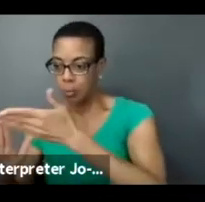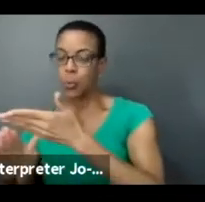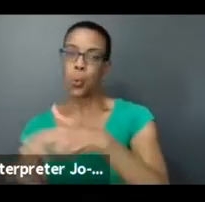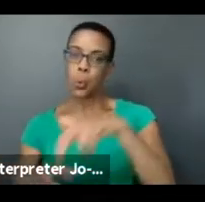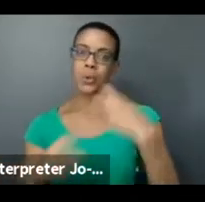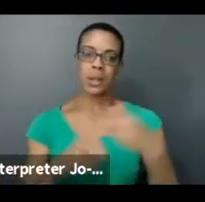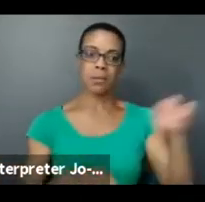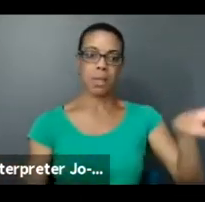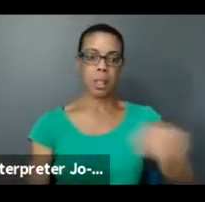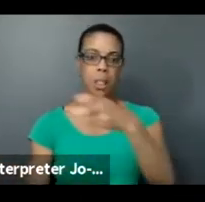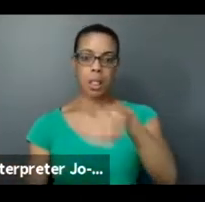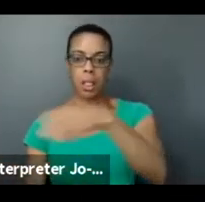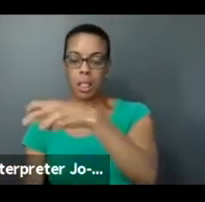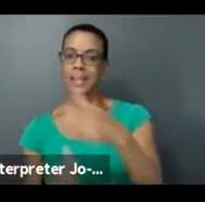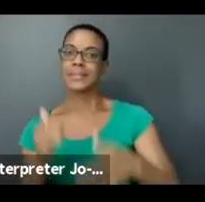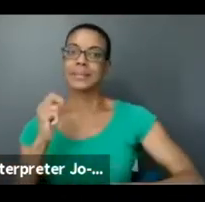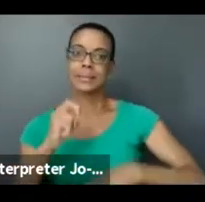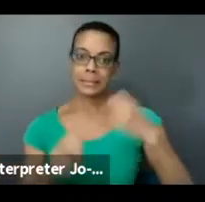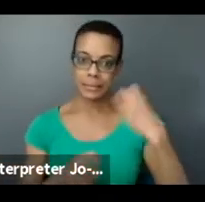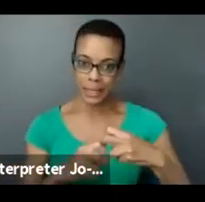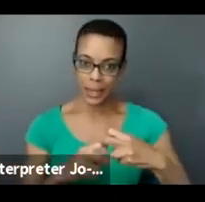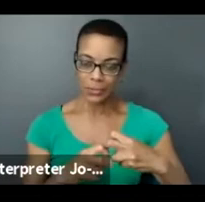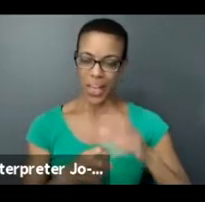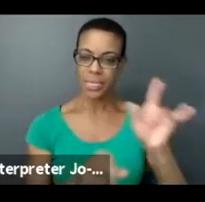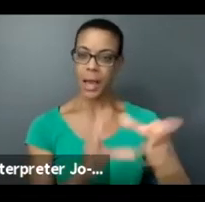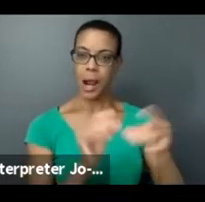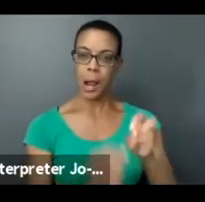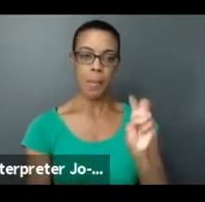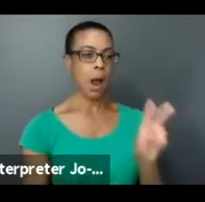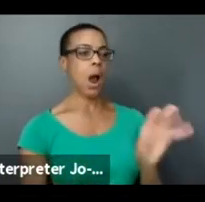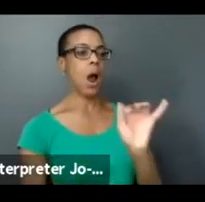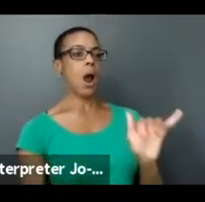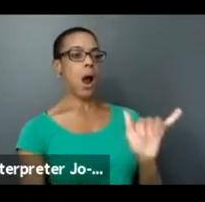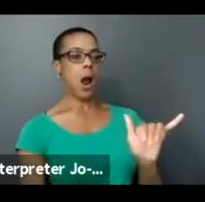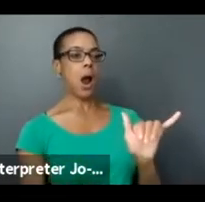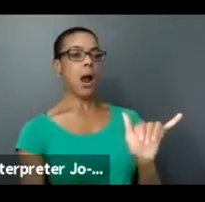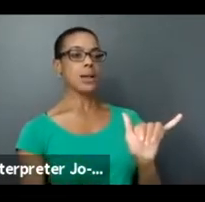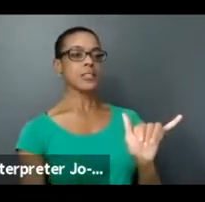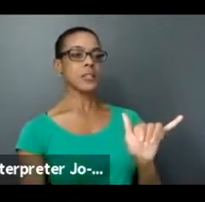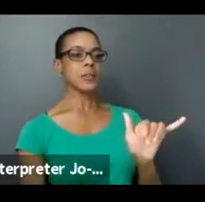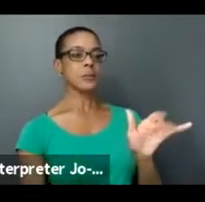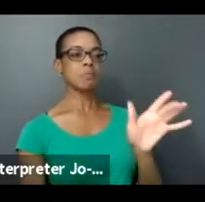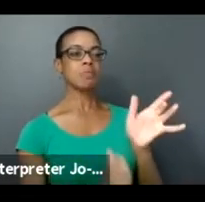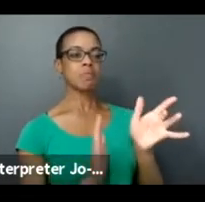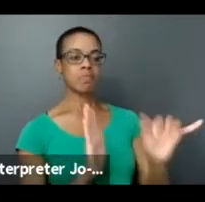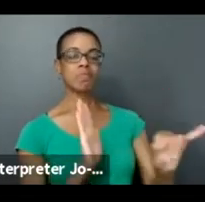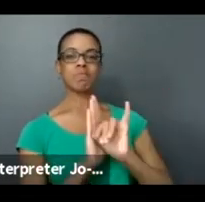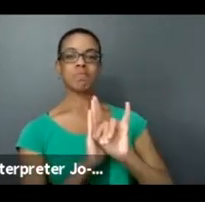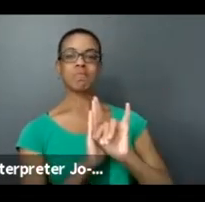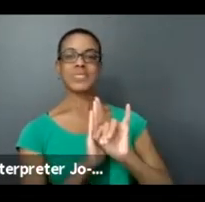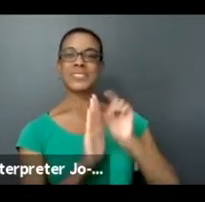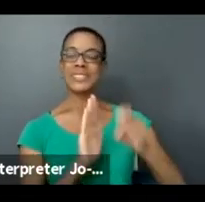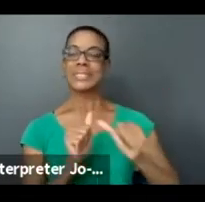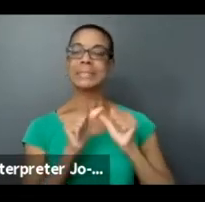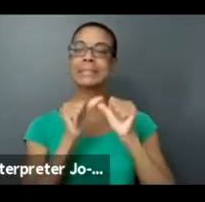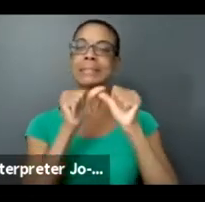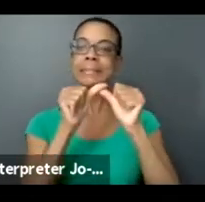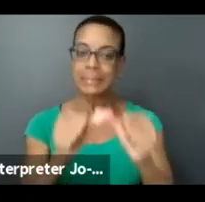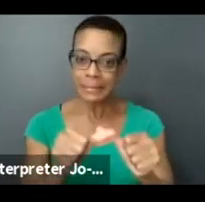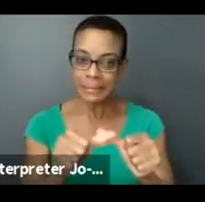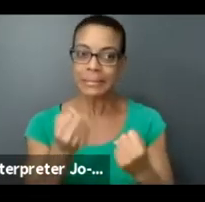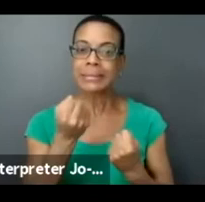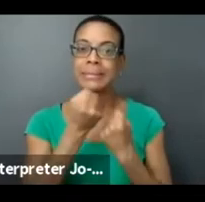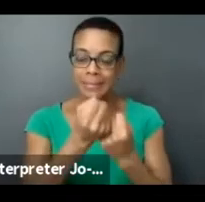really stood out to me because it's that need for stability that I think where this program will really